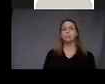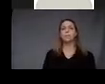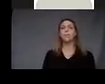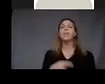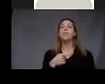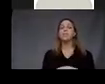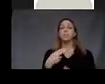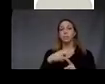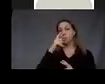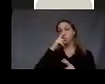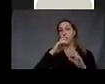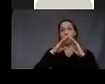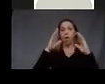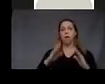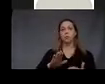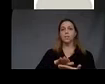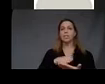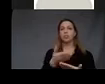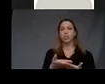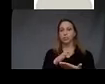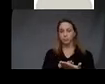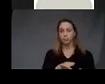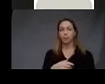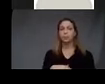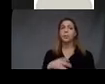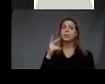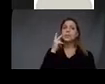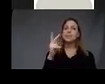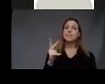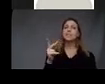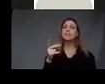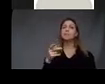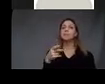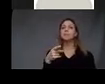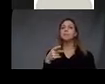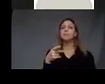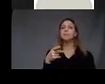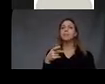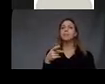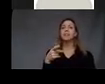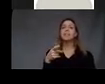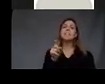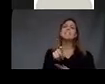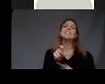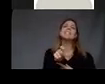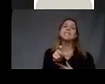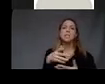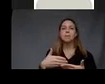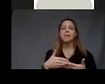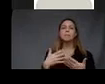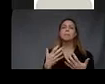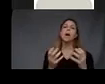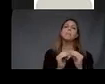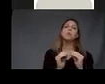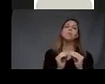is a family scene, a kitchen scene, and here we have a needy child always wanting more